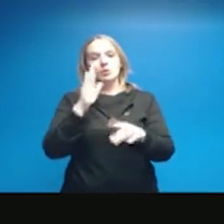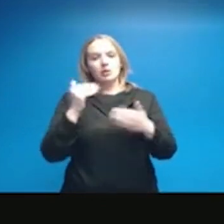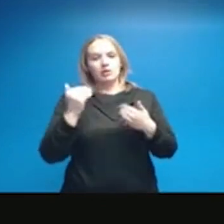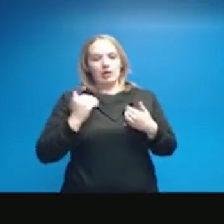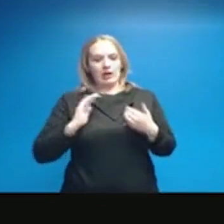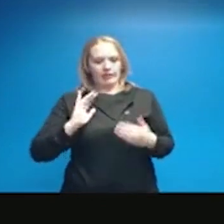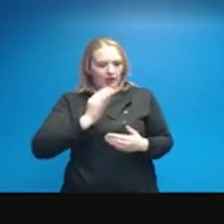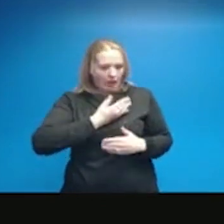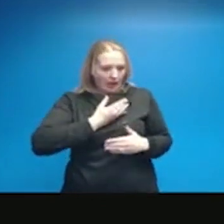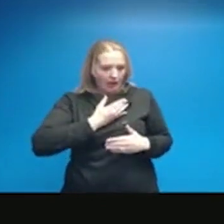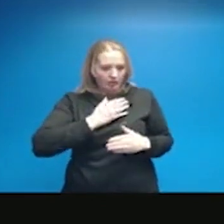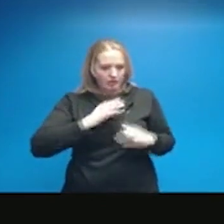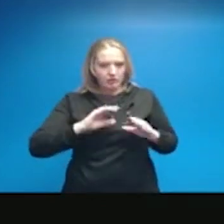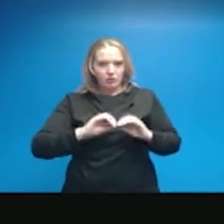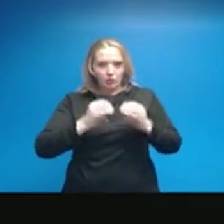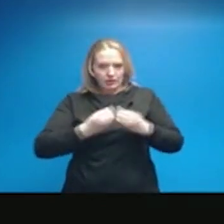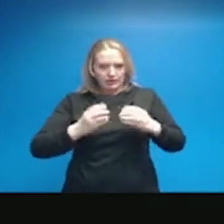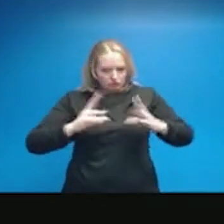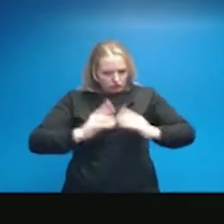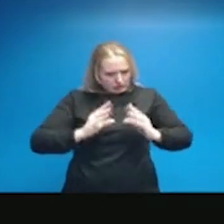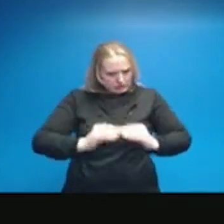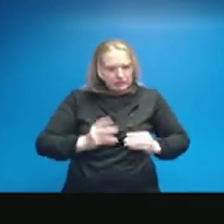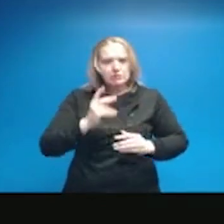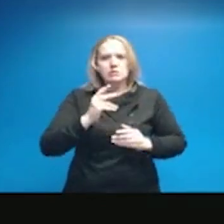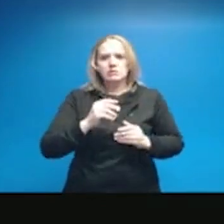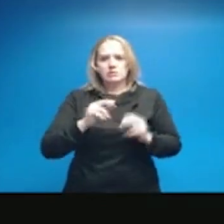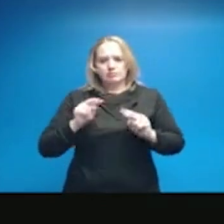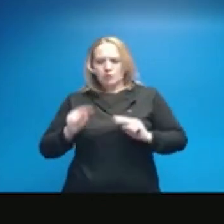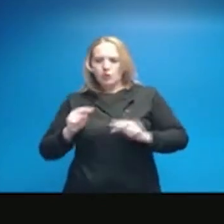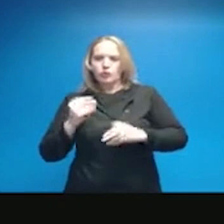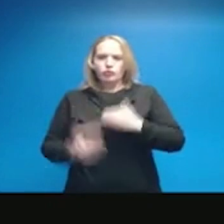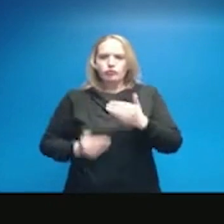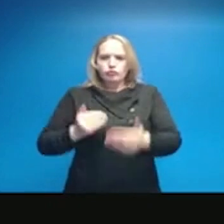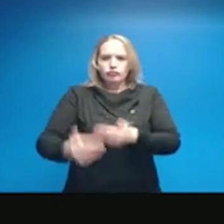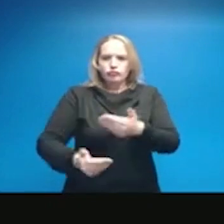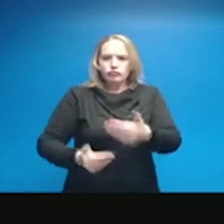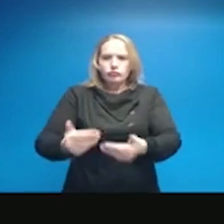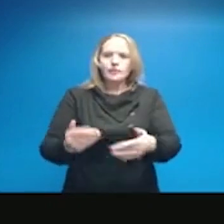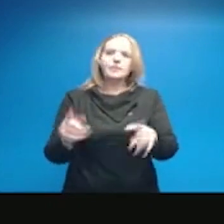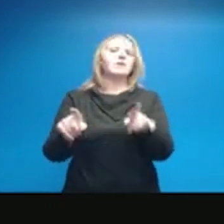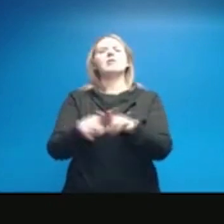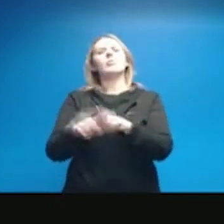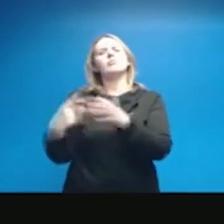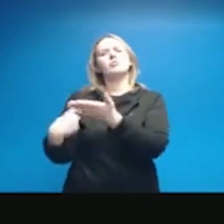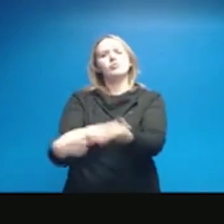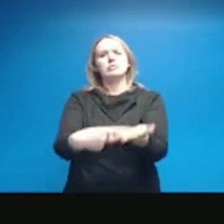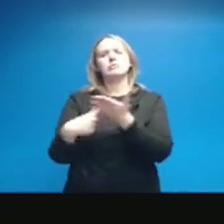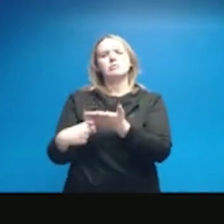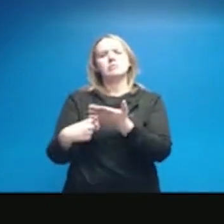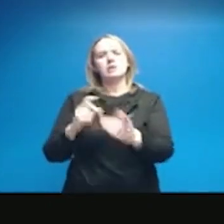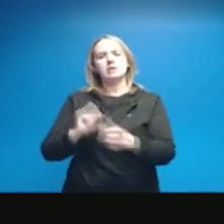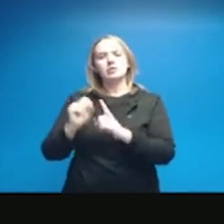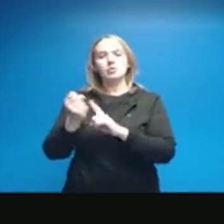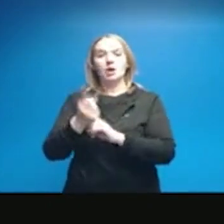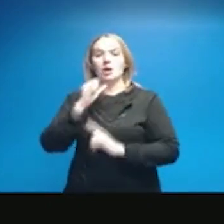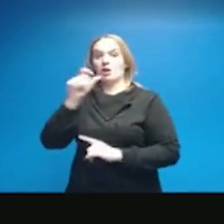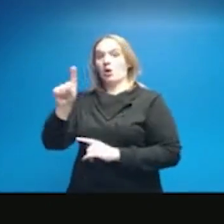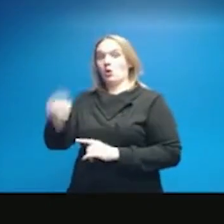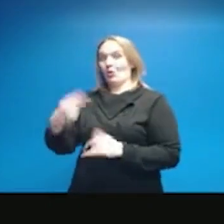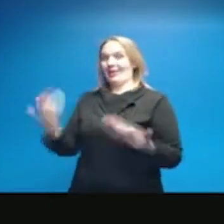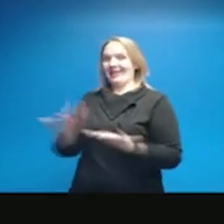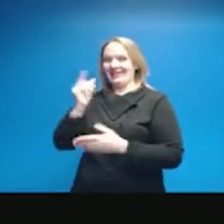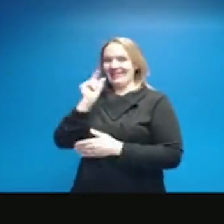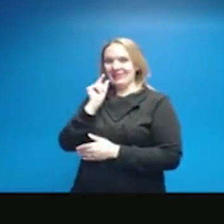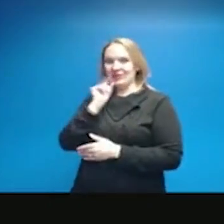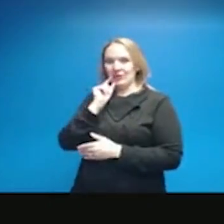meetings to monitor our process, as well as discussing the situation, not just with San Antonio,